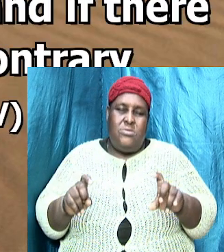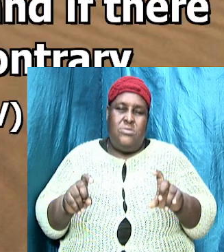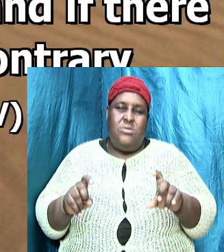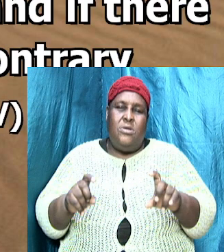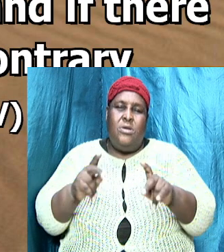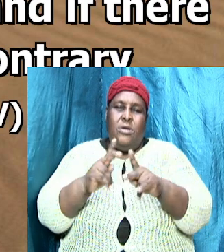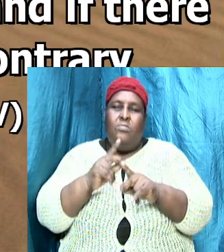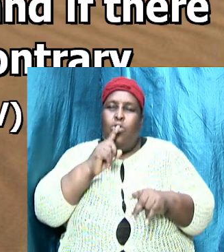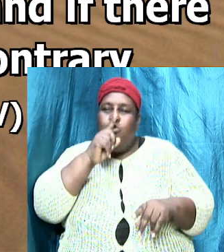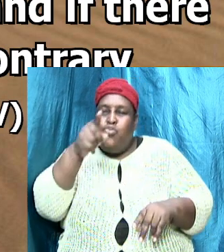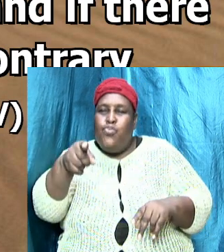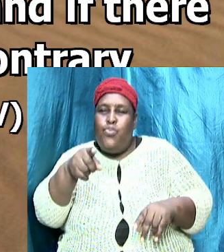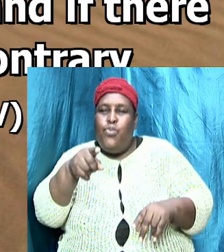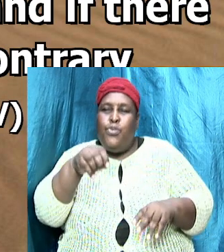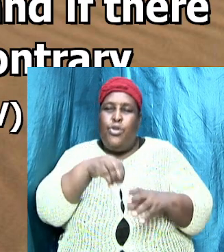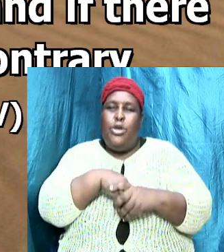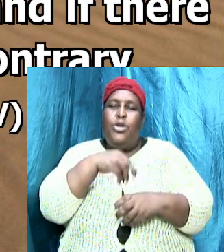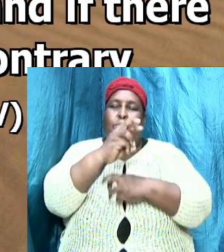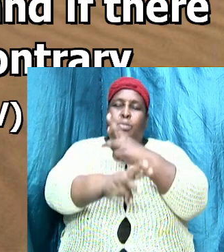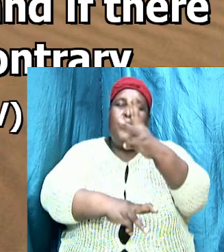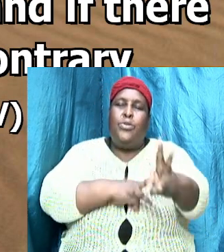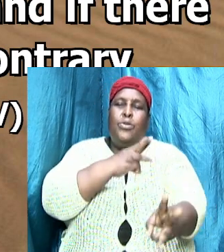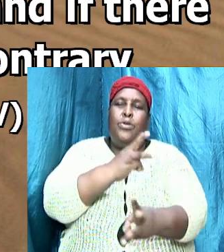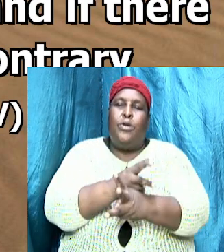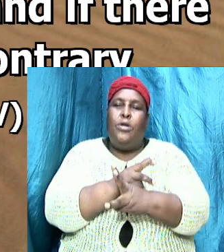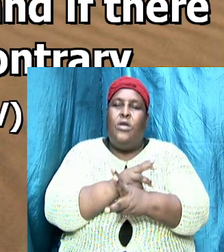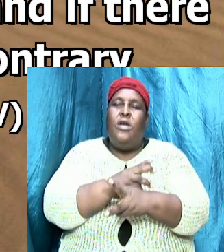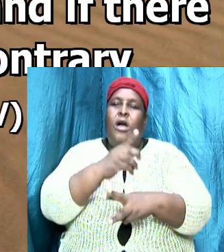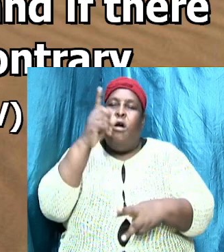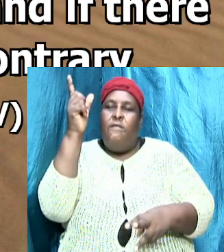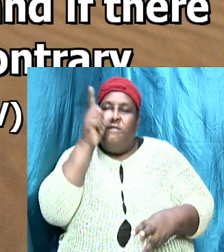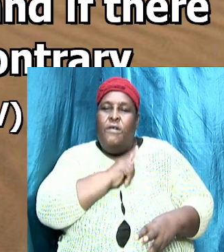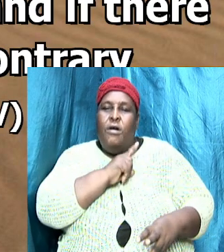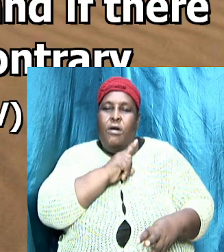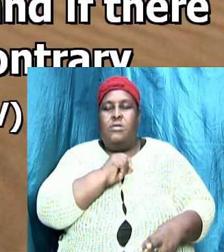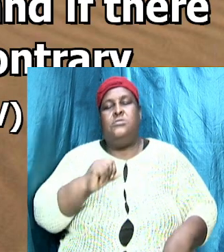truth in a world of falsehood